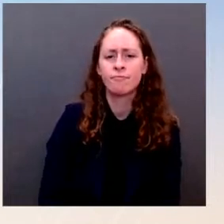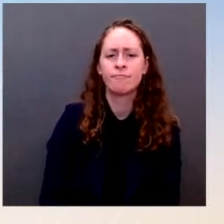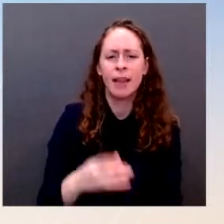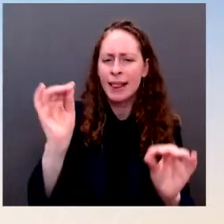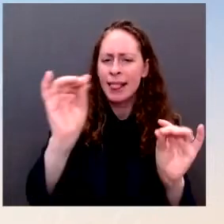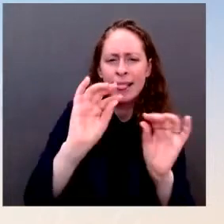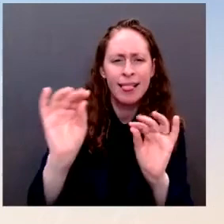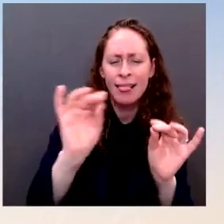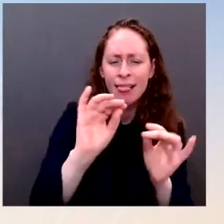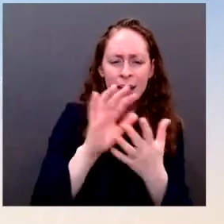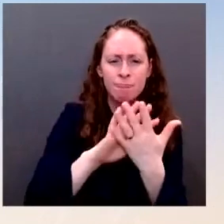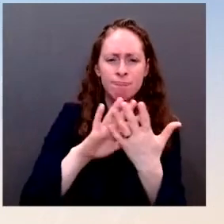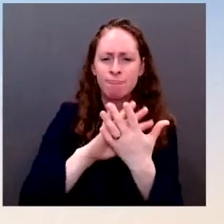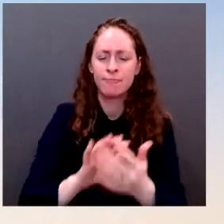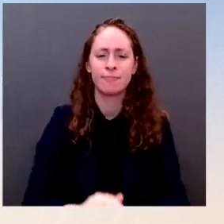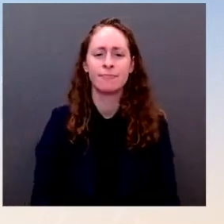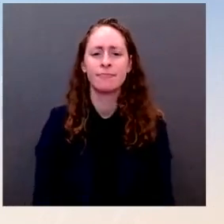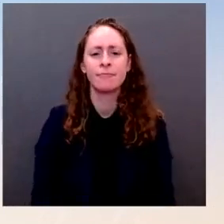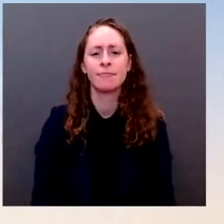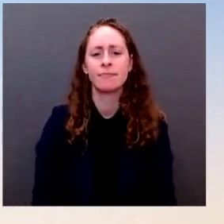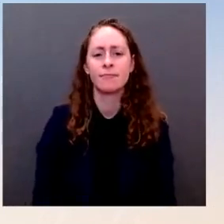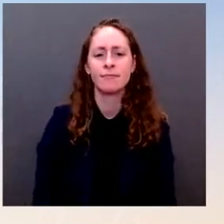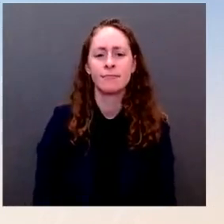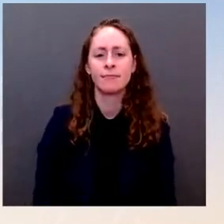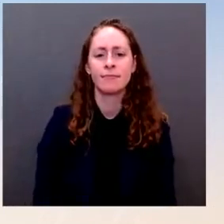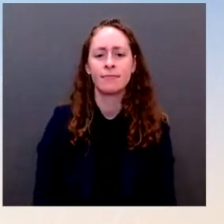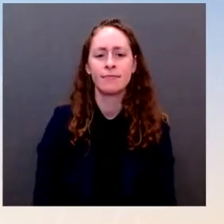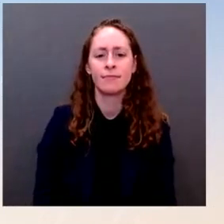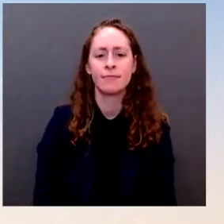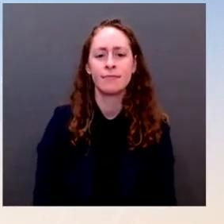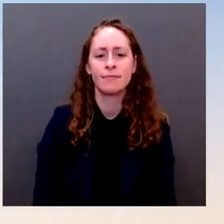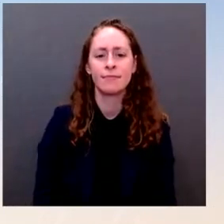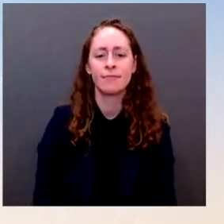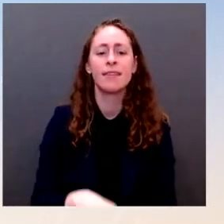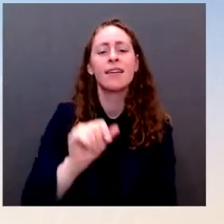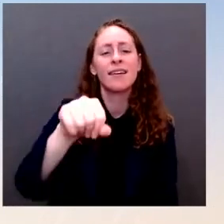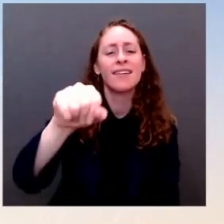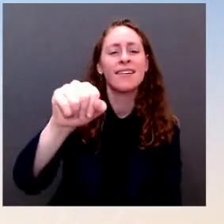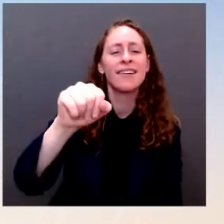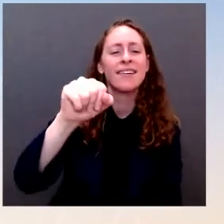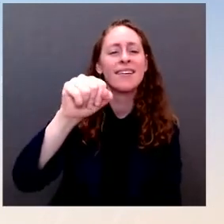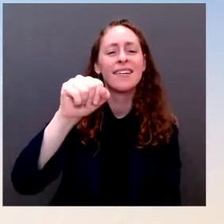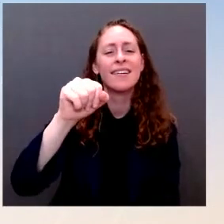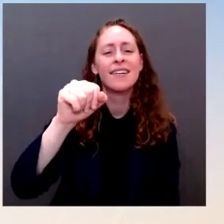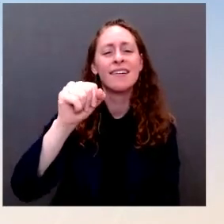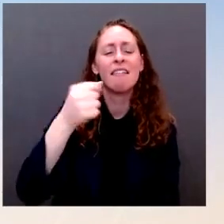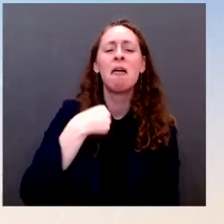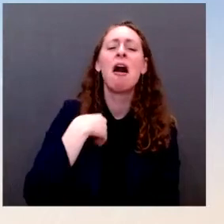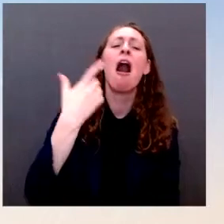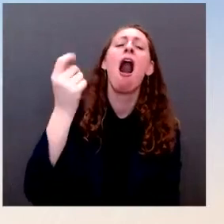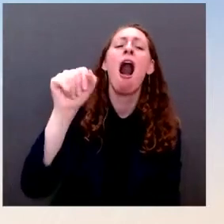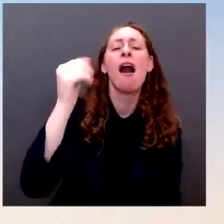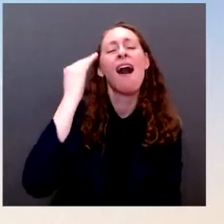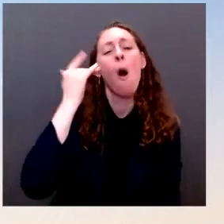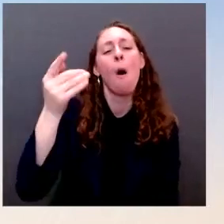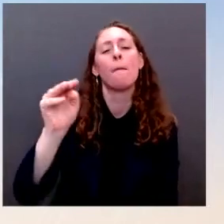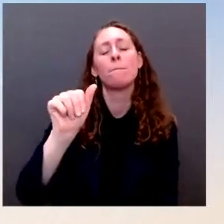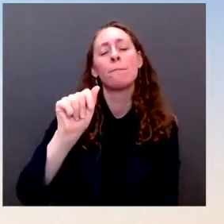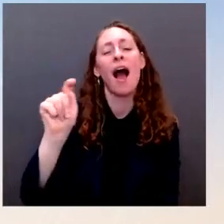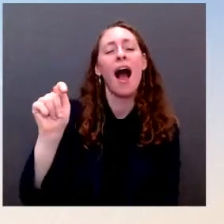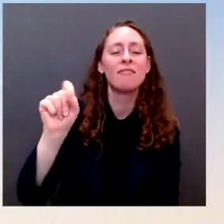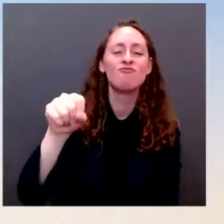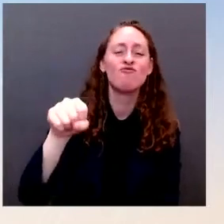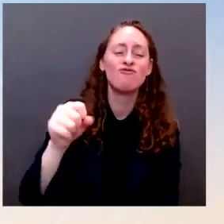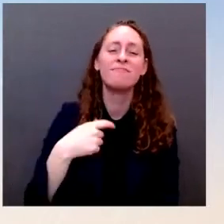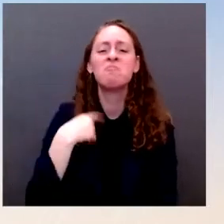engagements with Matt Lee in my time. The idea, though — and you've done this a couple of times in the British chapter to some degree as well — getting out in front,